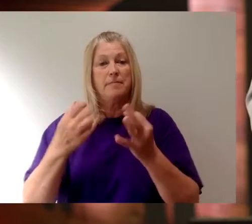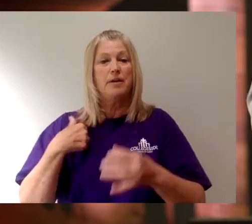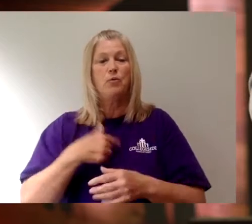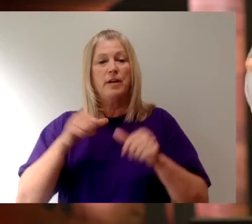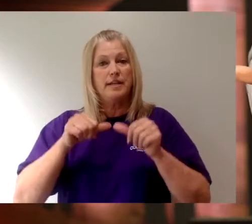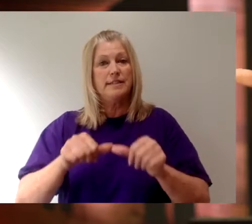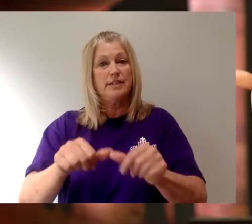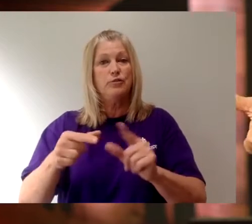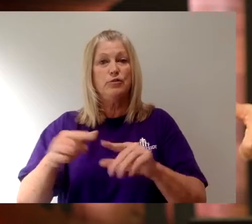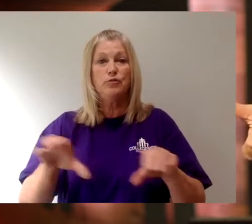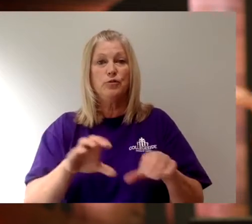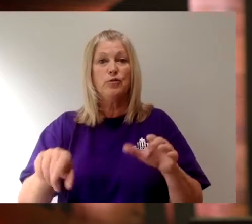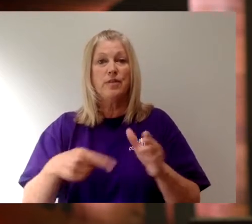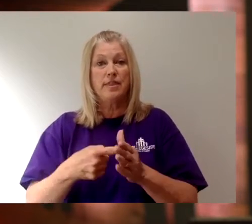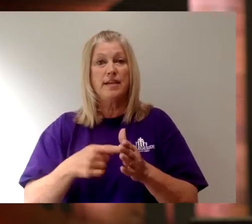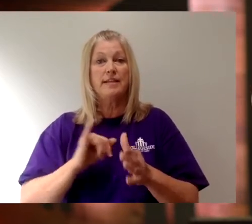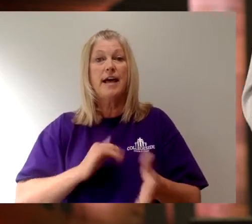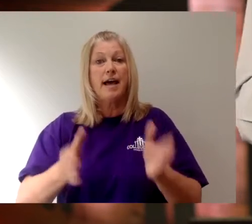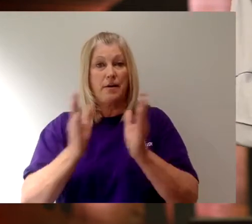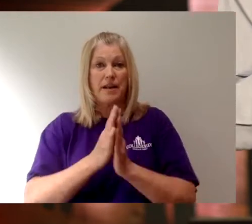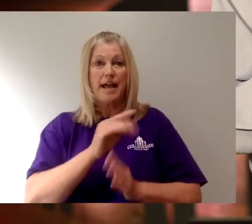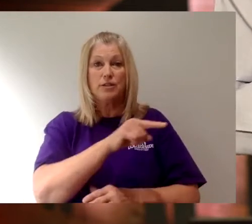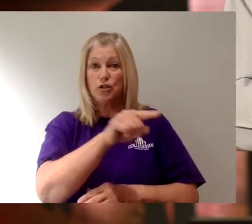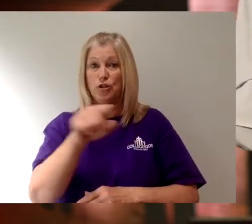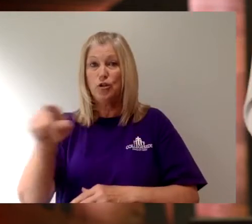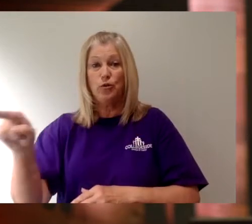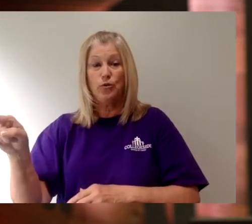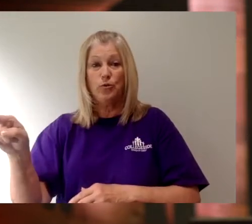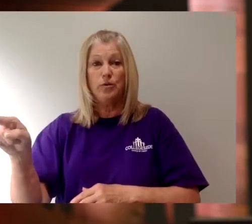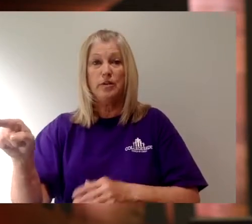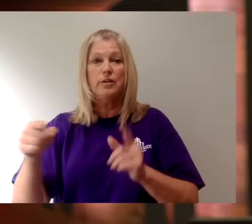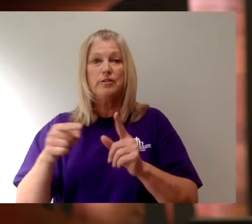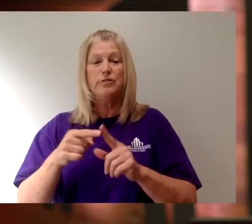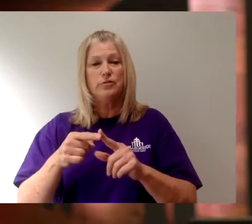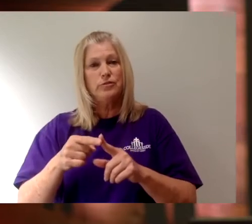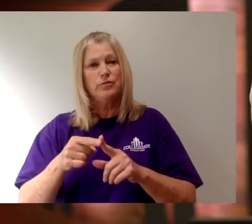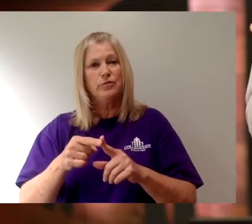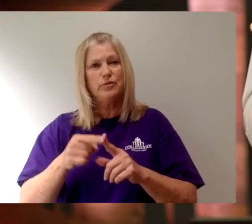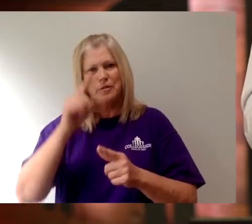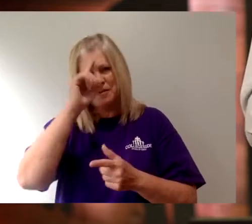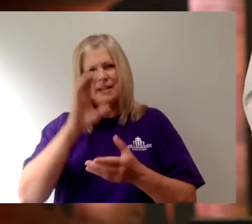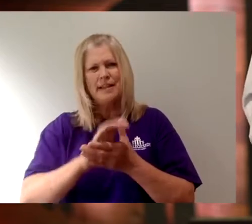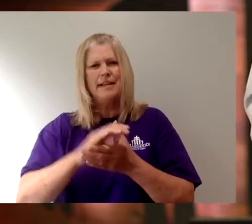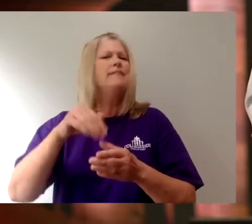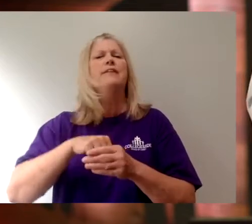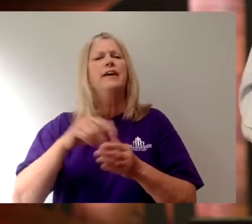And I would ask you really at this juncture, at this point of time, to lean in with us.